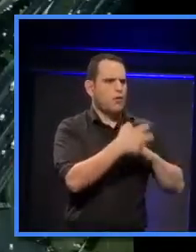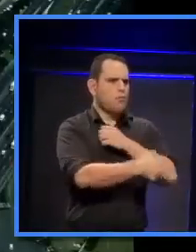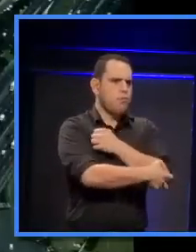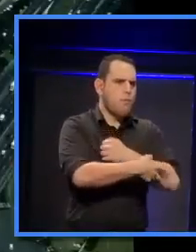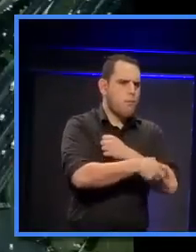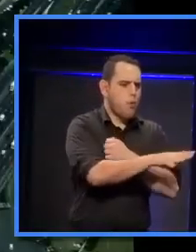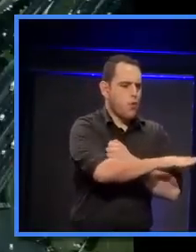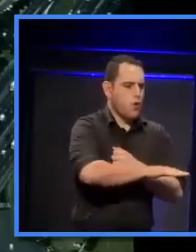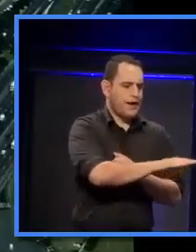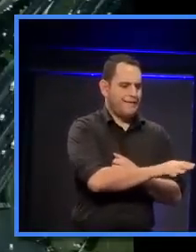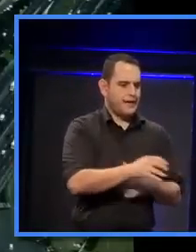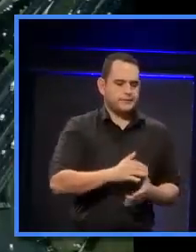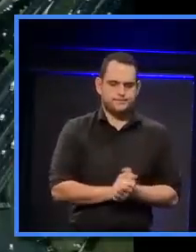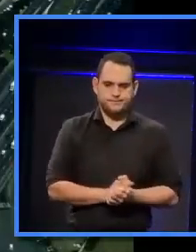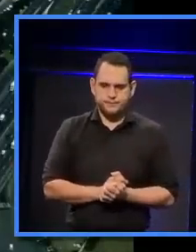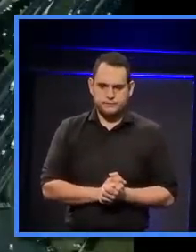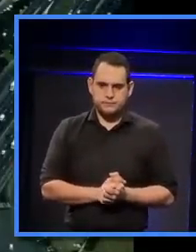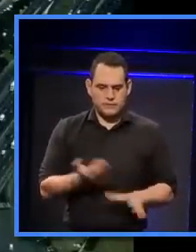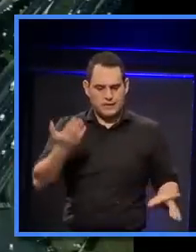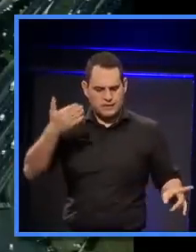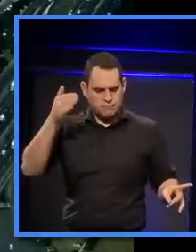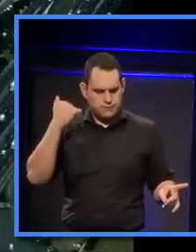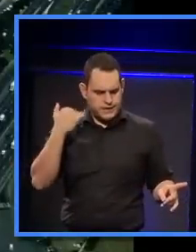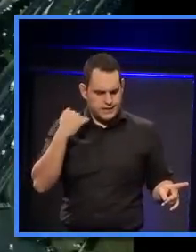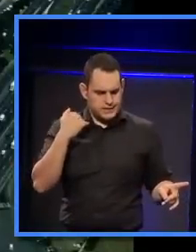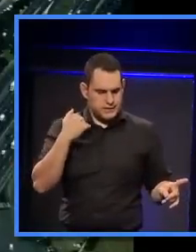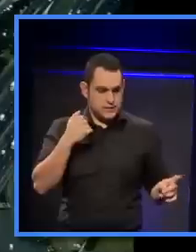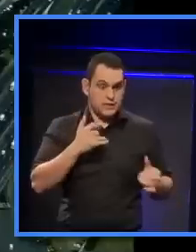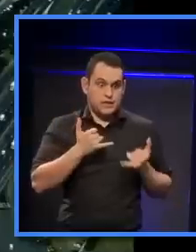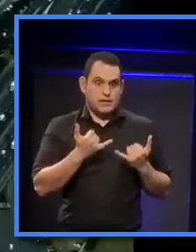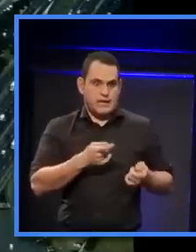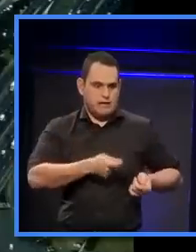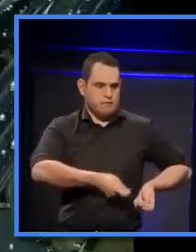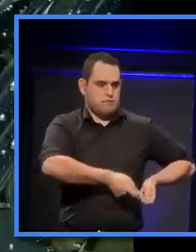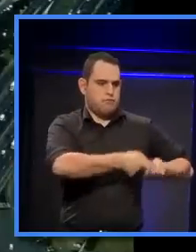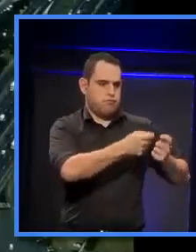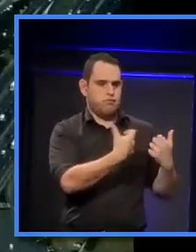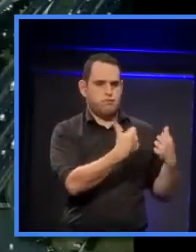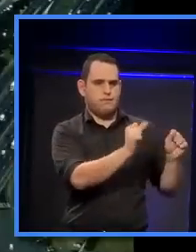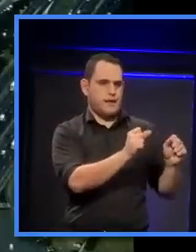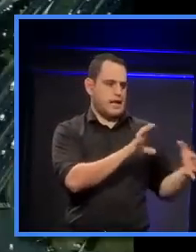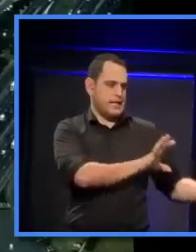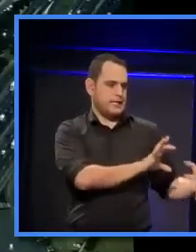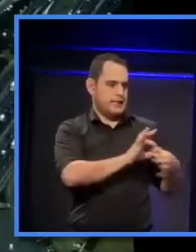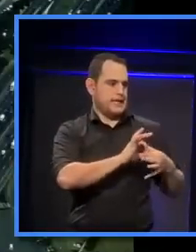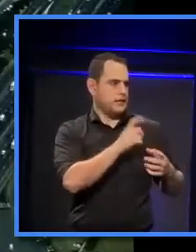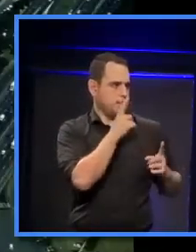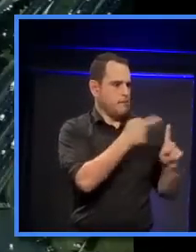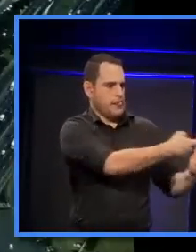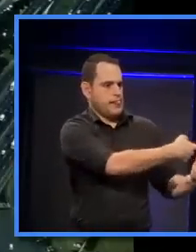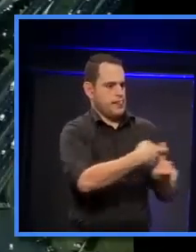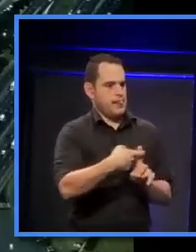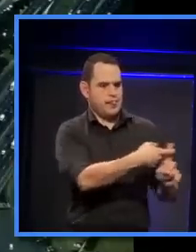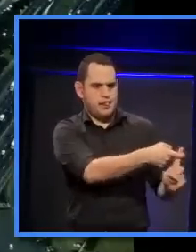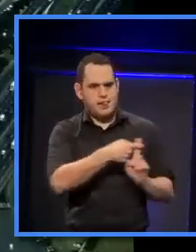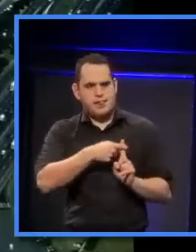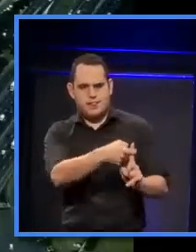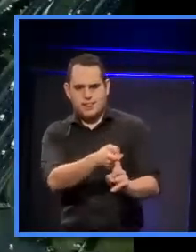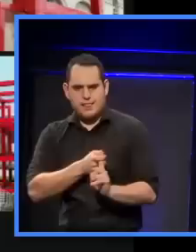it has, as I'll explain later on, been highly successful in bringing the people to the music.